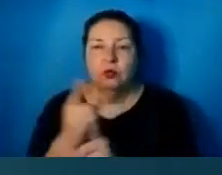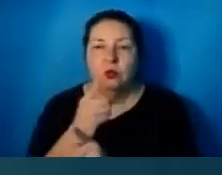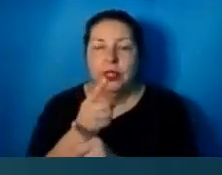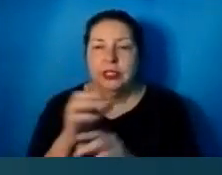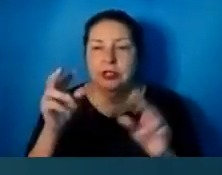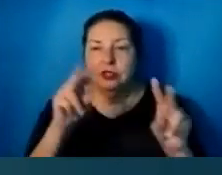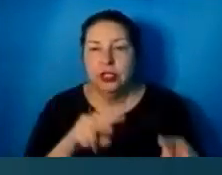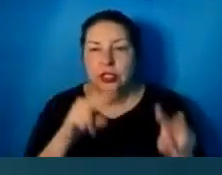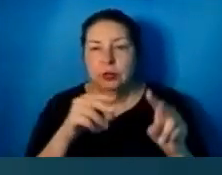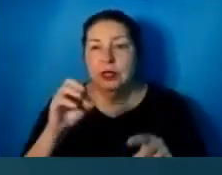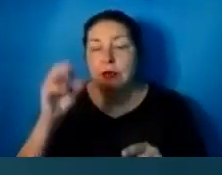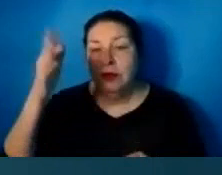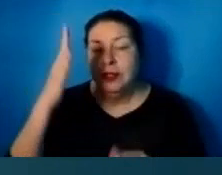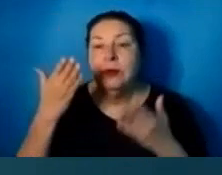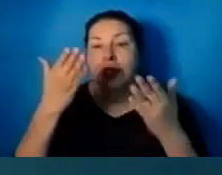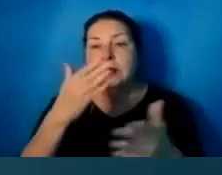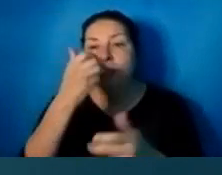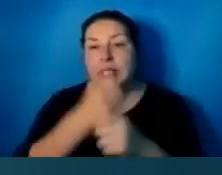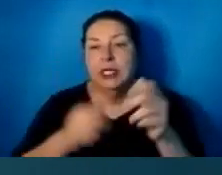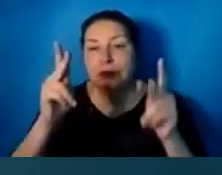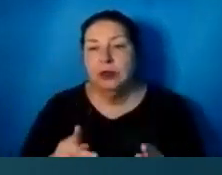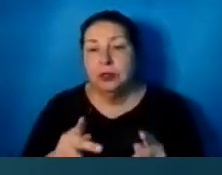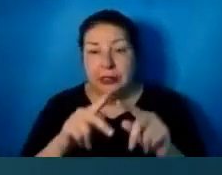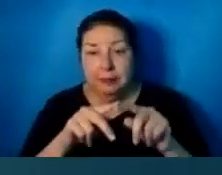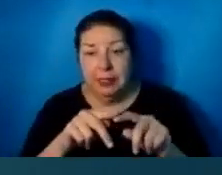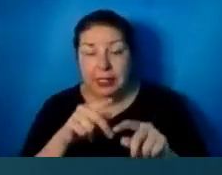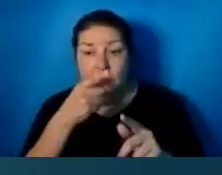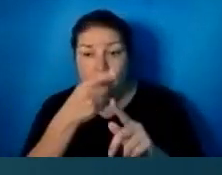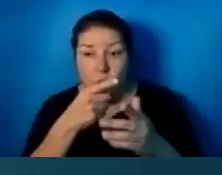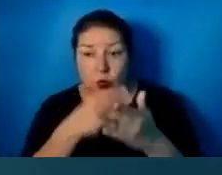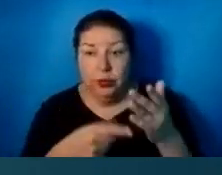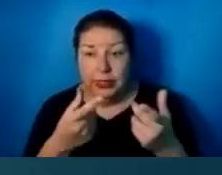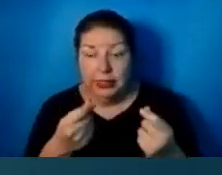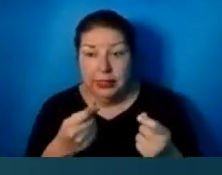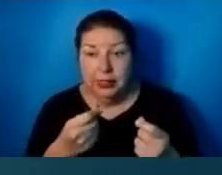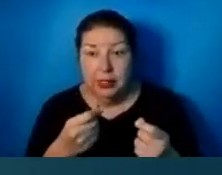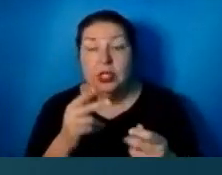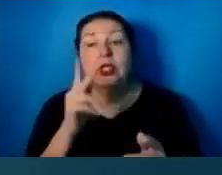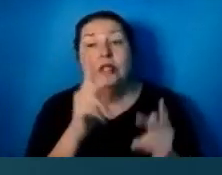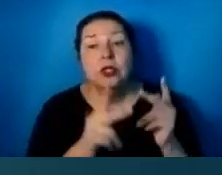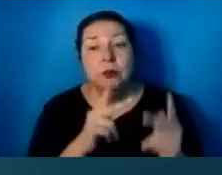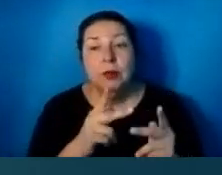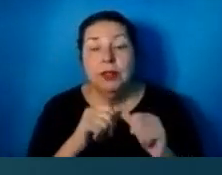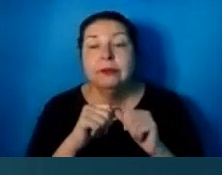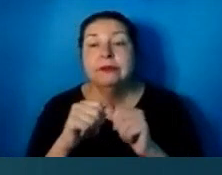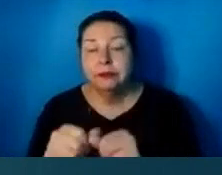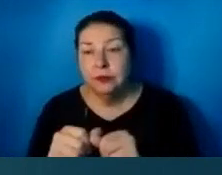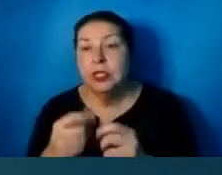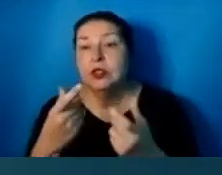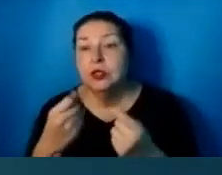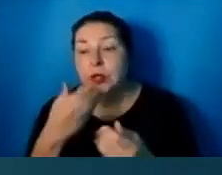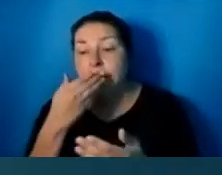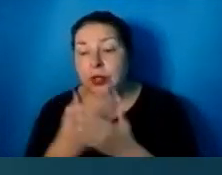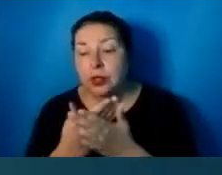who will render to each person according to his deeds. To those who, by perseverance in doing good,